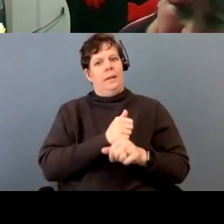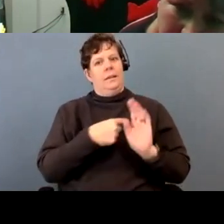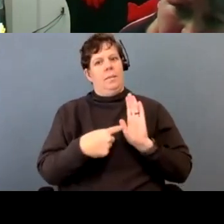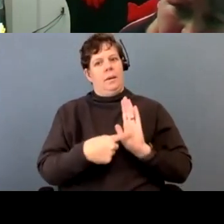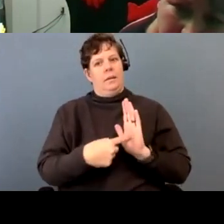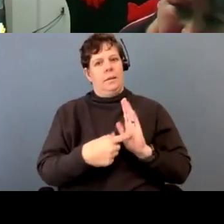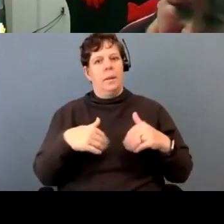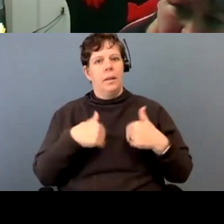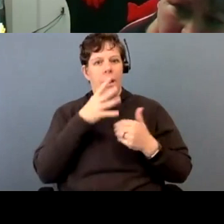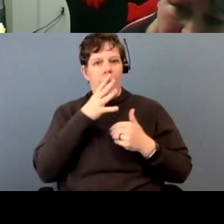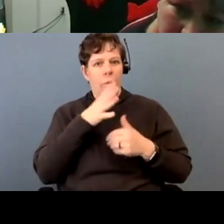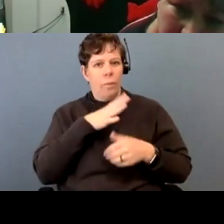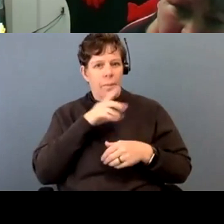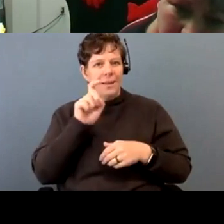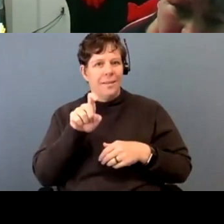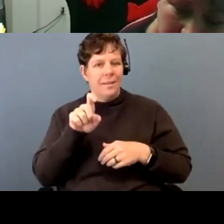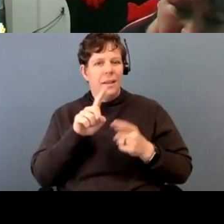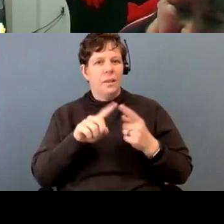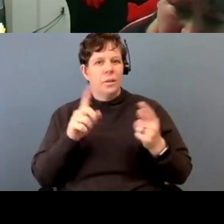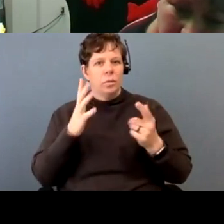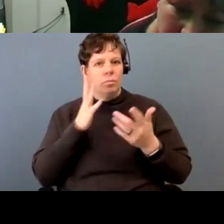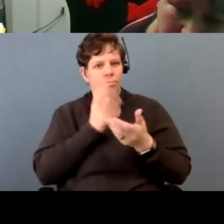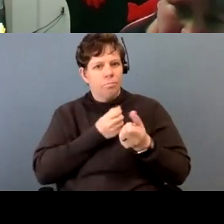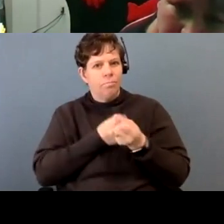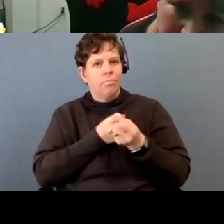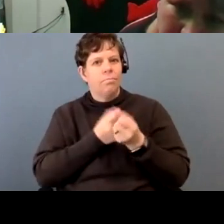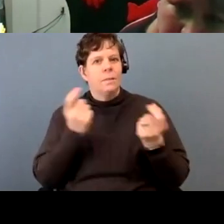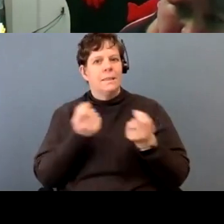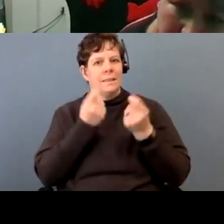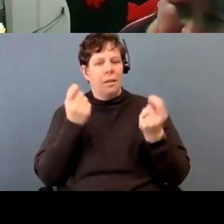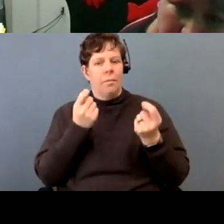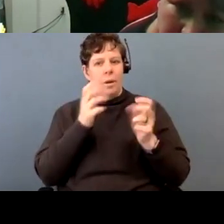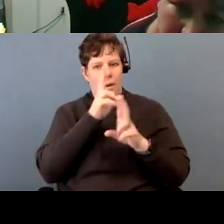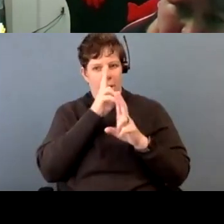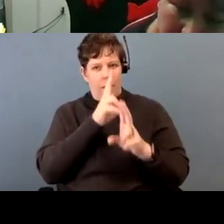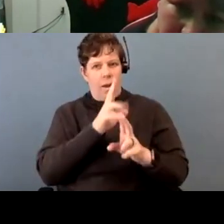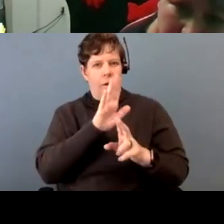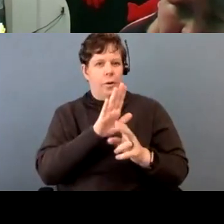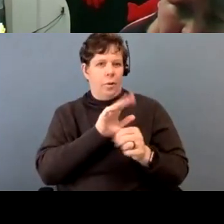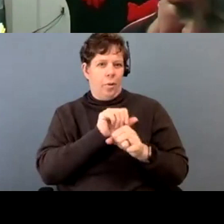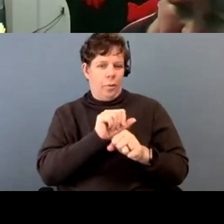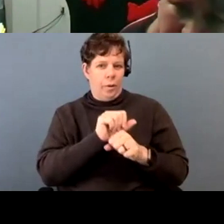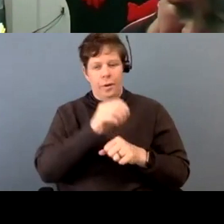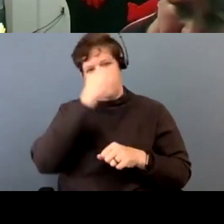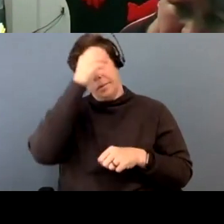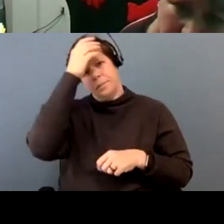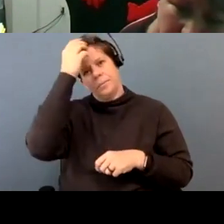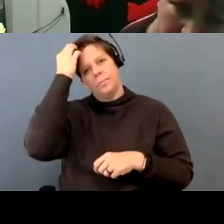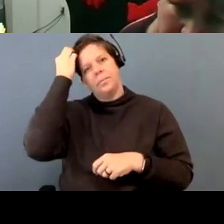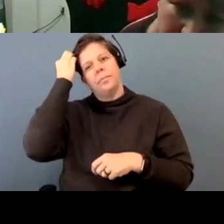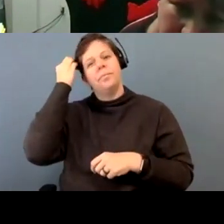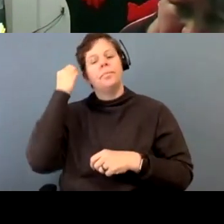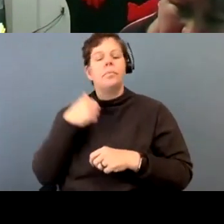young women need to celebrate. So I, I honor that for you. So thank you so much. Um, I'm always